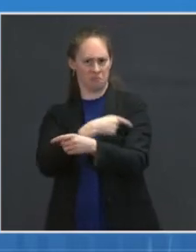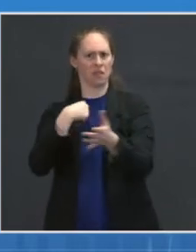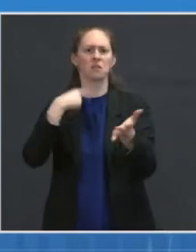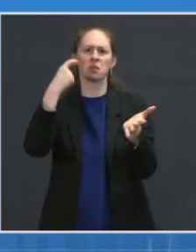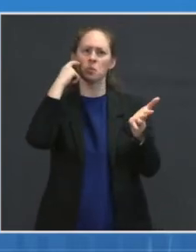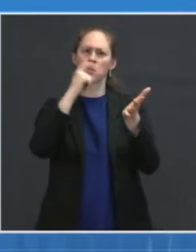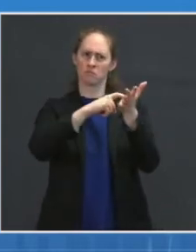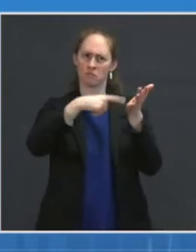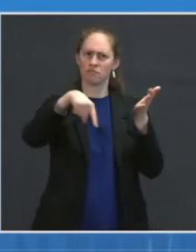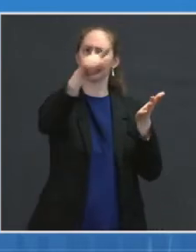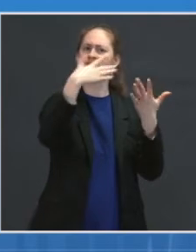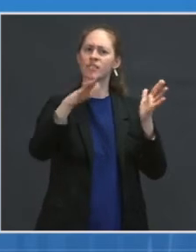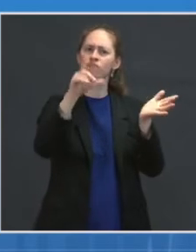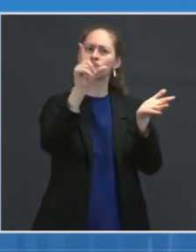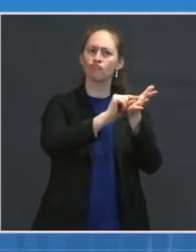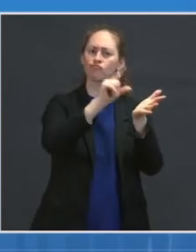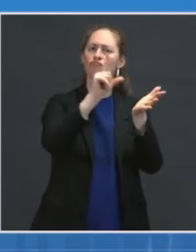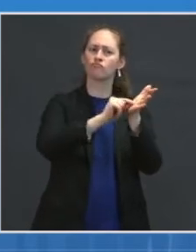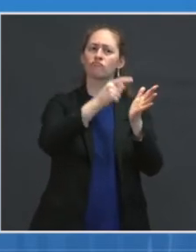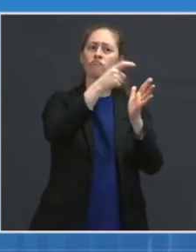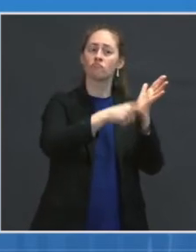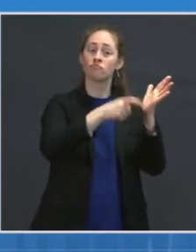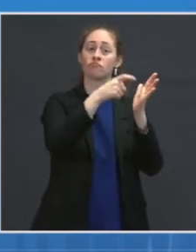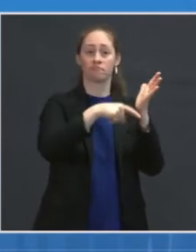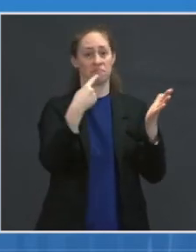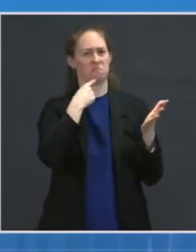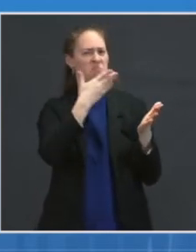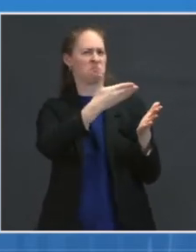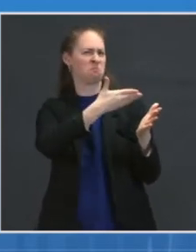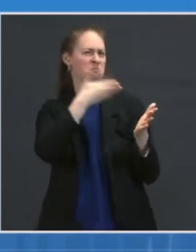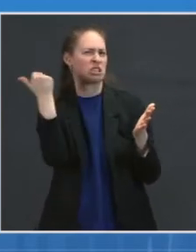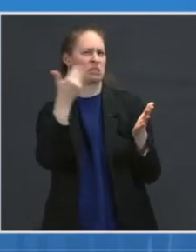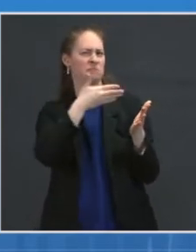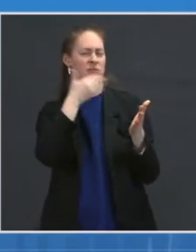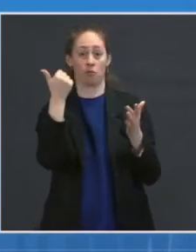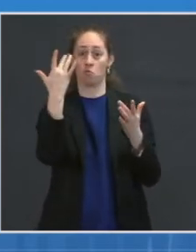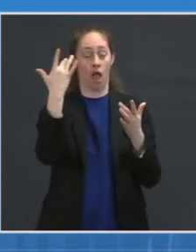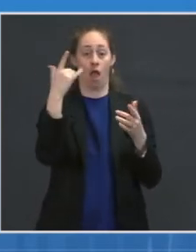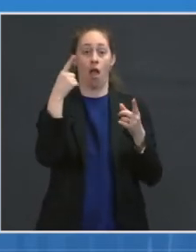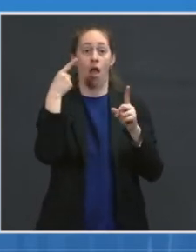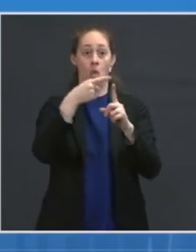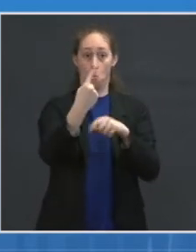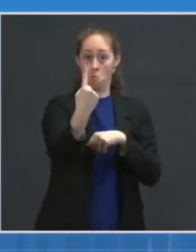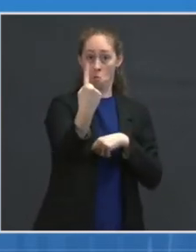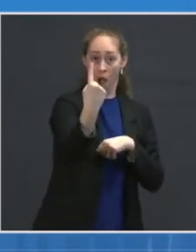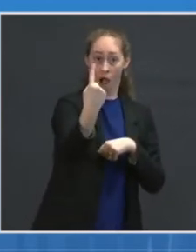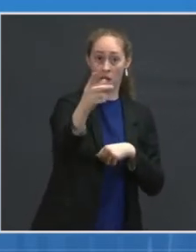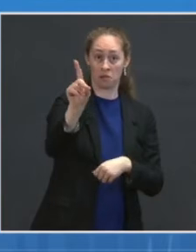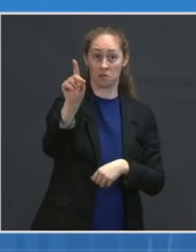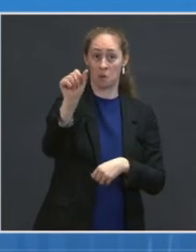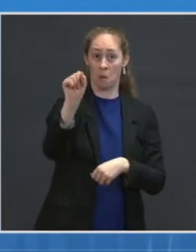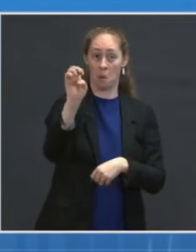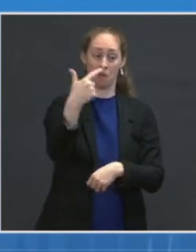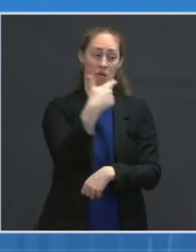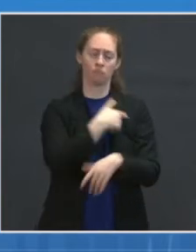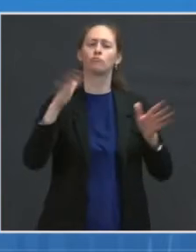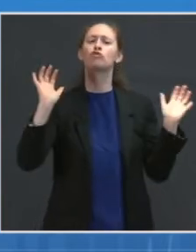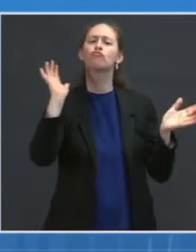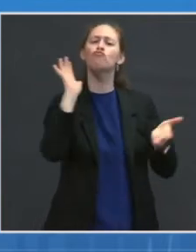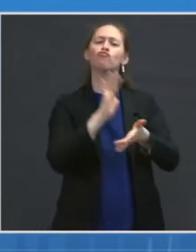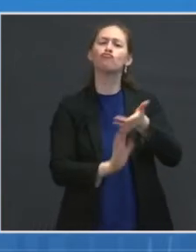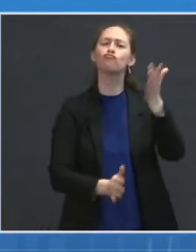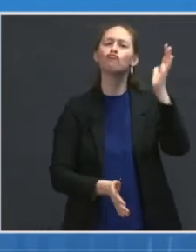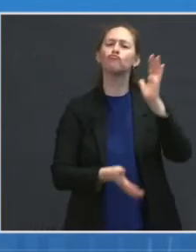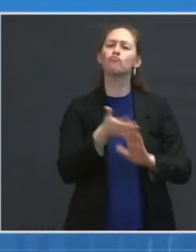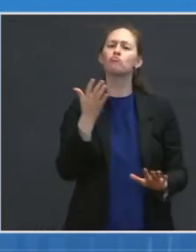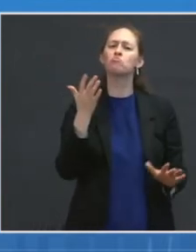is, that have suggested that just a single dose of the vaccine might be highly effective after about three, two or three weeks.